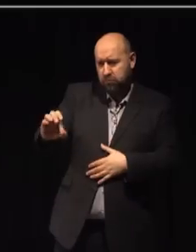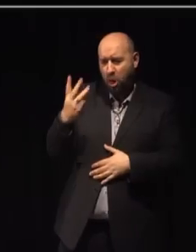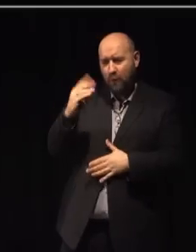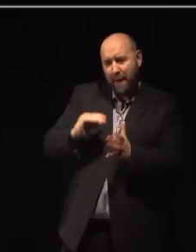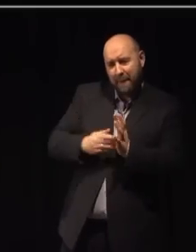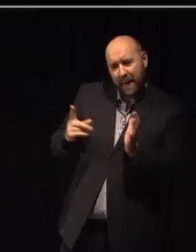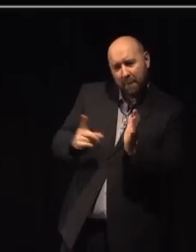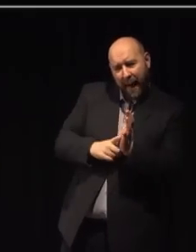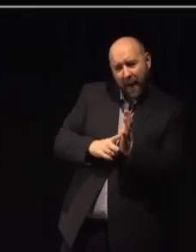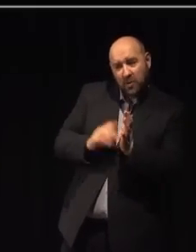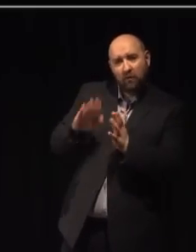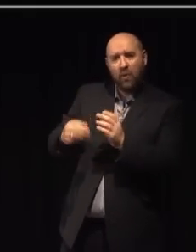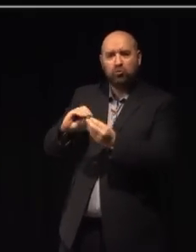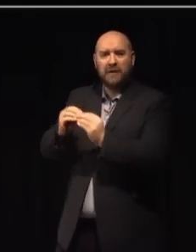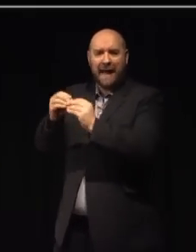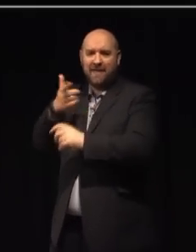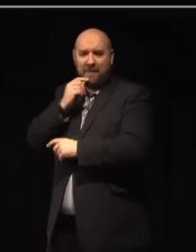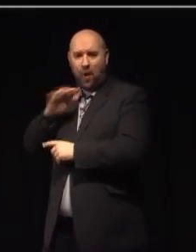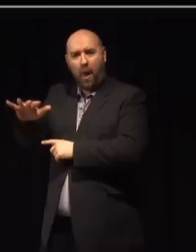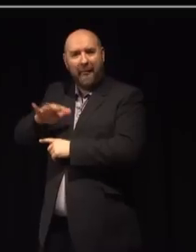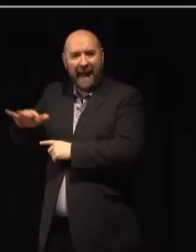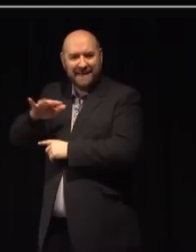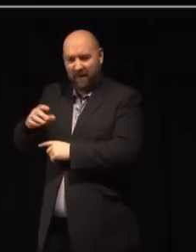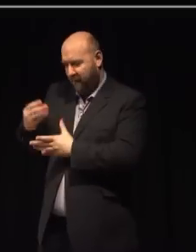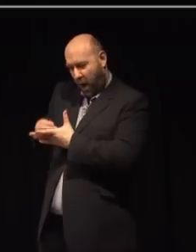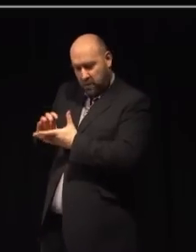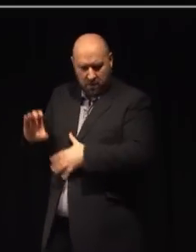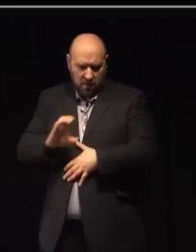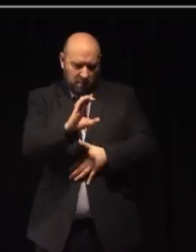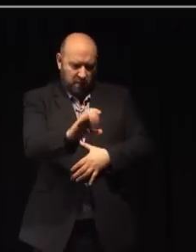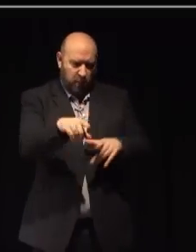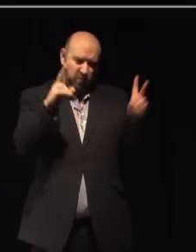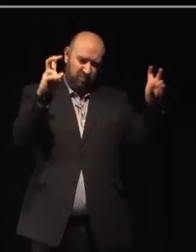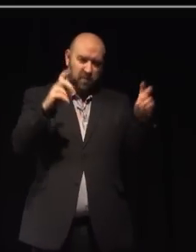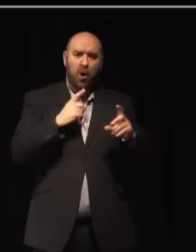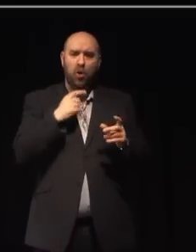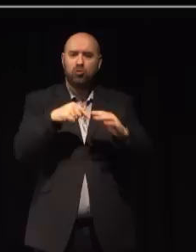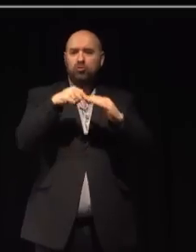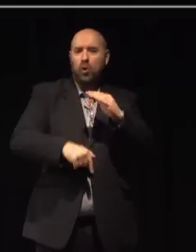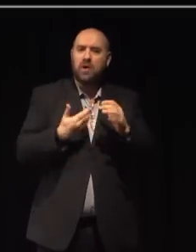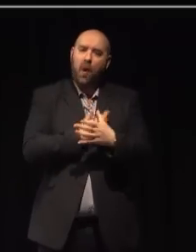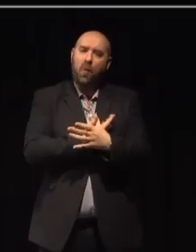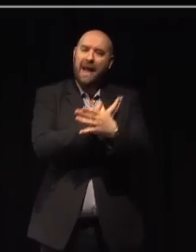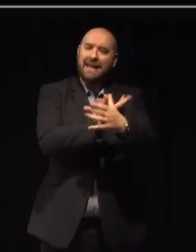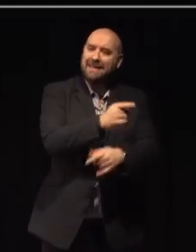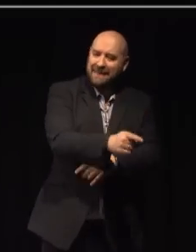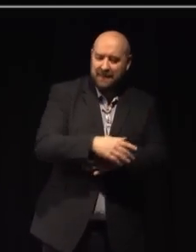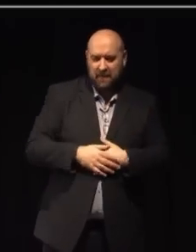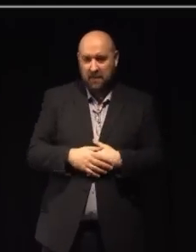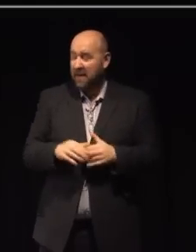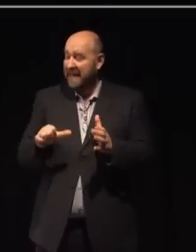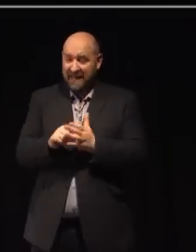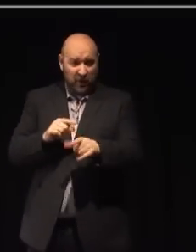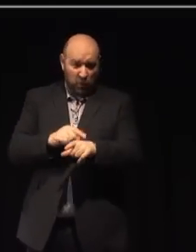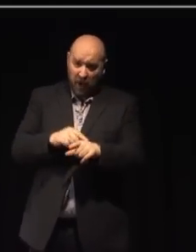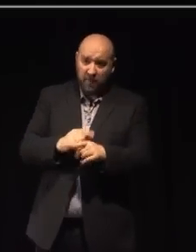Creative People and Places Fund to Roots and Wings. Even in difficult times, Hull kept its faith in